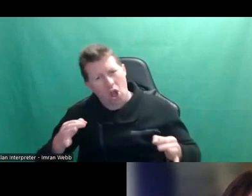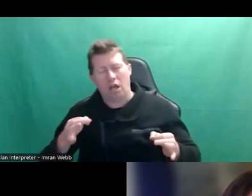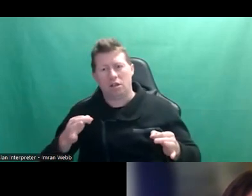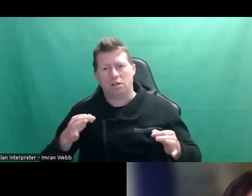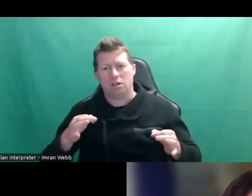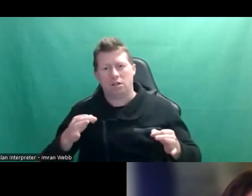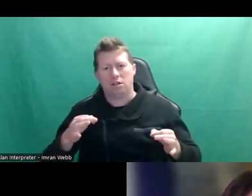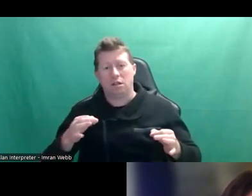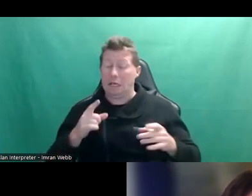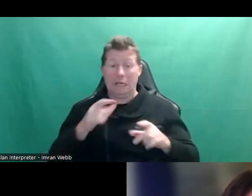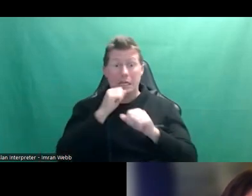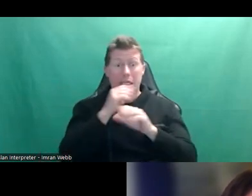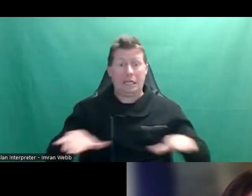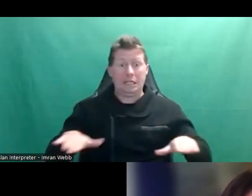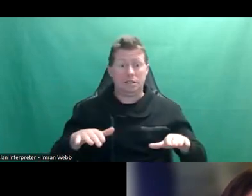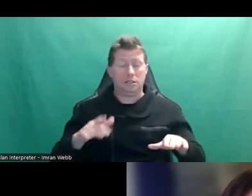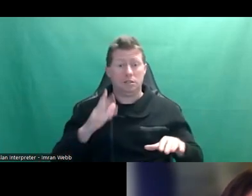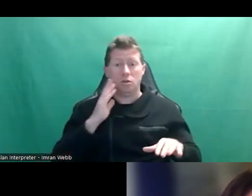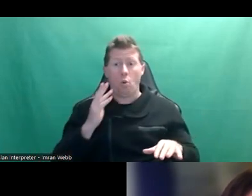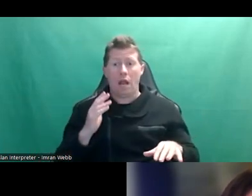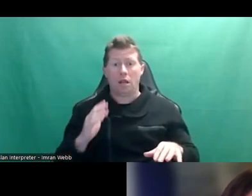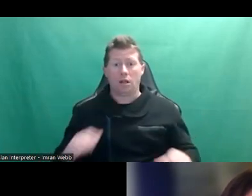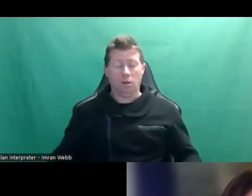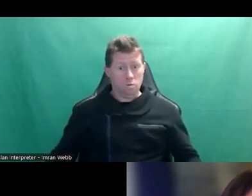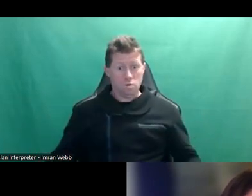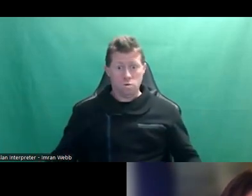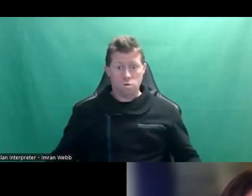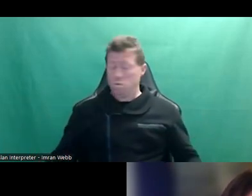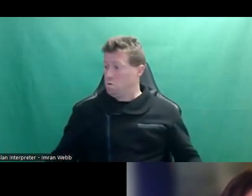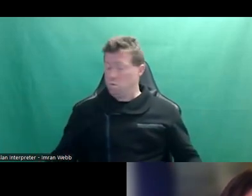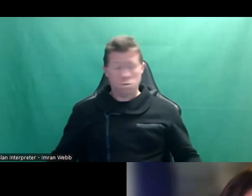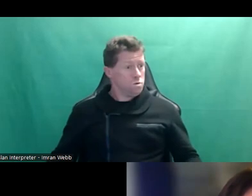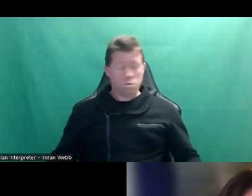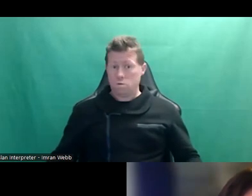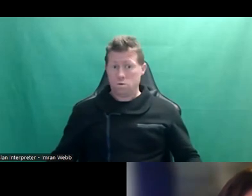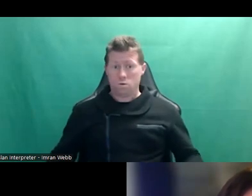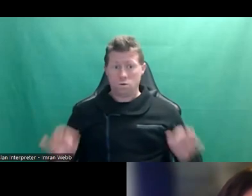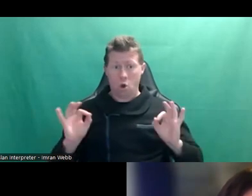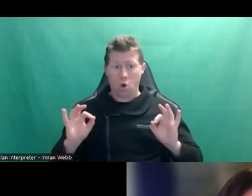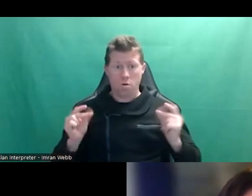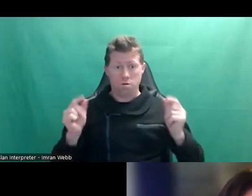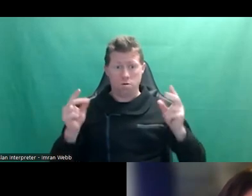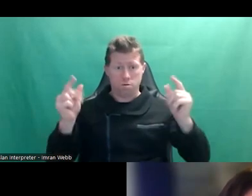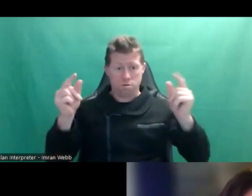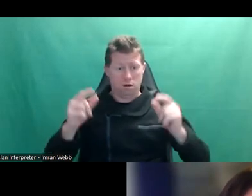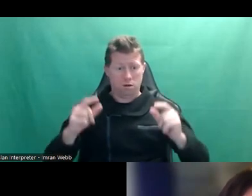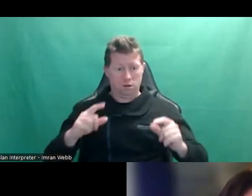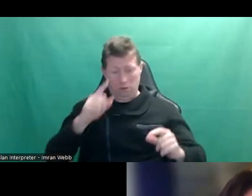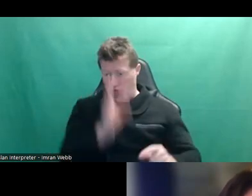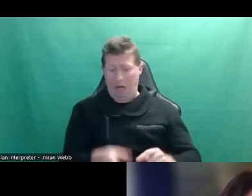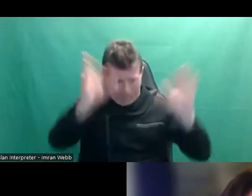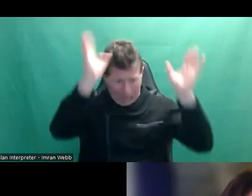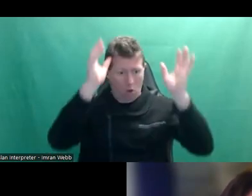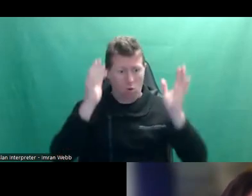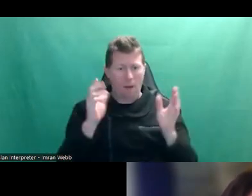Kids in the heat of the moment can be like, no, no, no, I've got to, I'm saying yes, I mean, of course. And they also have this sense